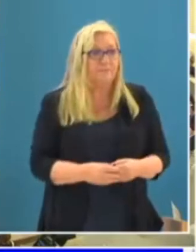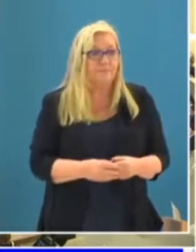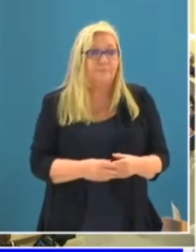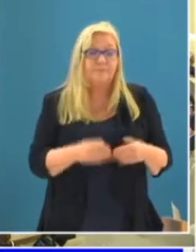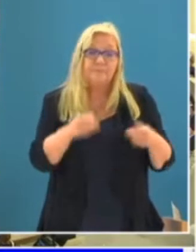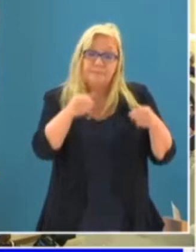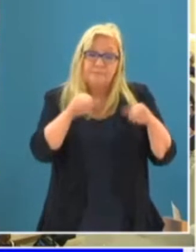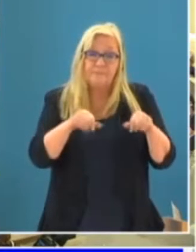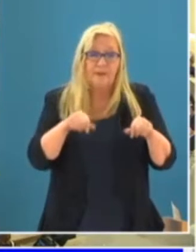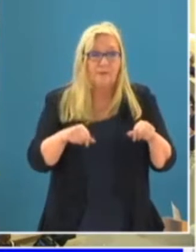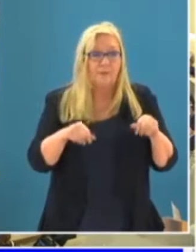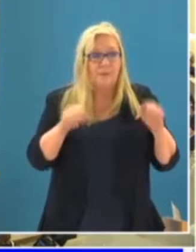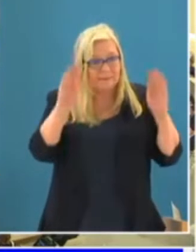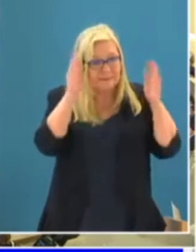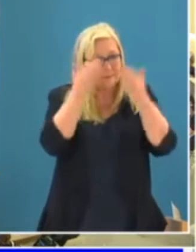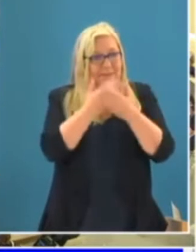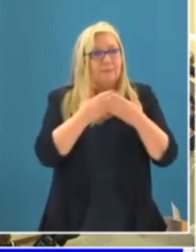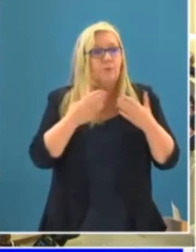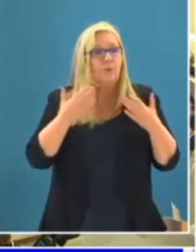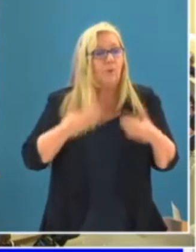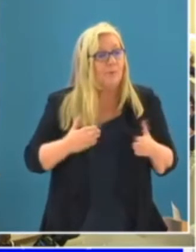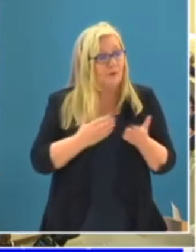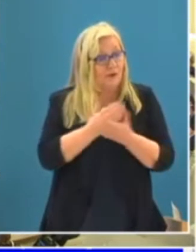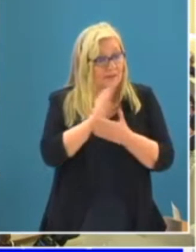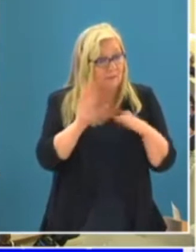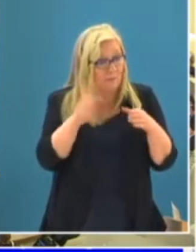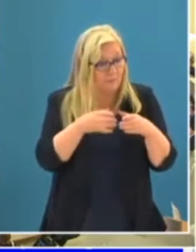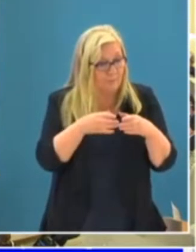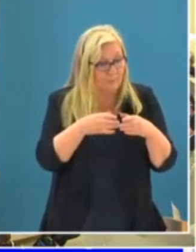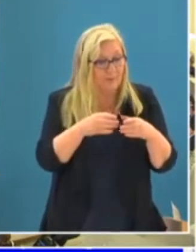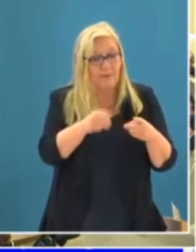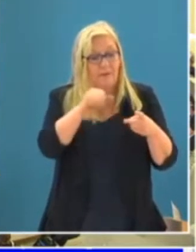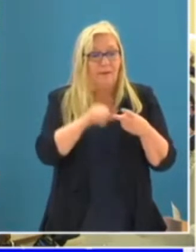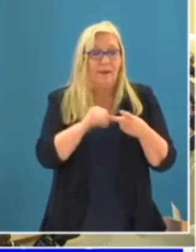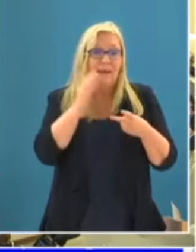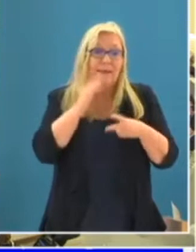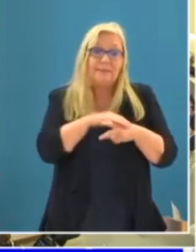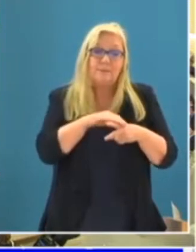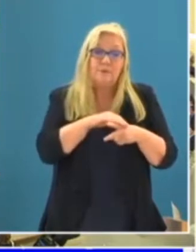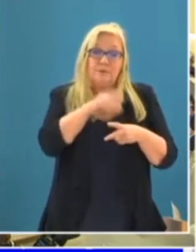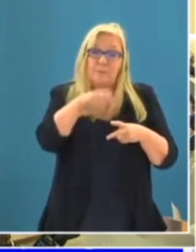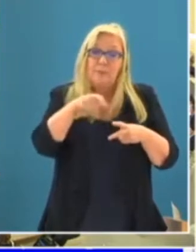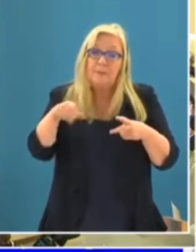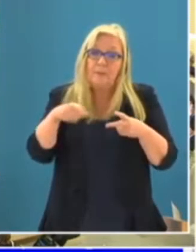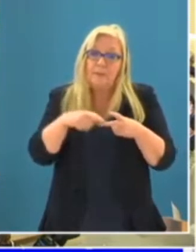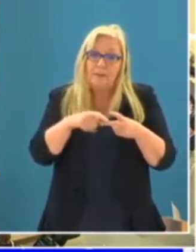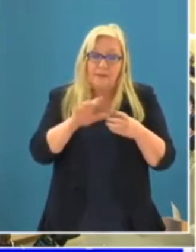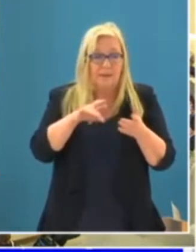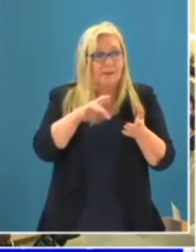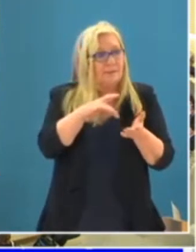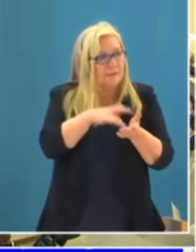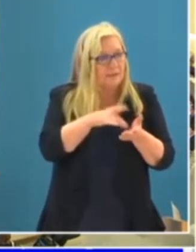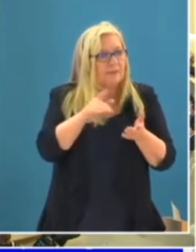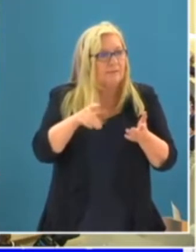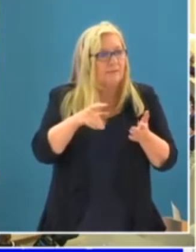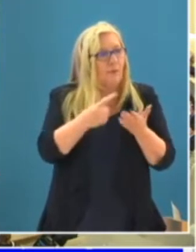We now have a Sikh human rights group, followed by Indigenous Peoples International Center for Policy Research.